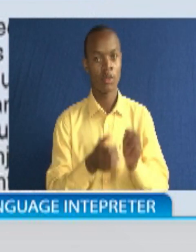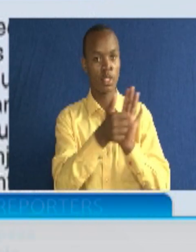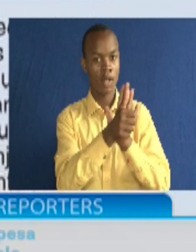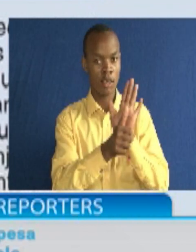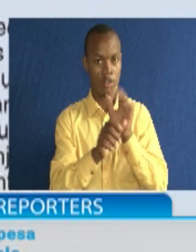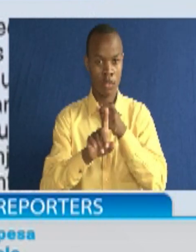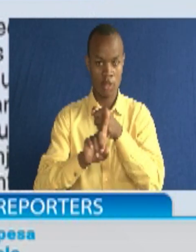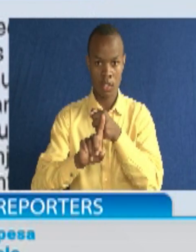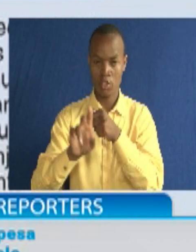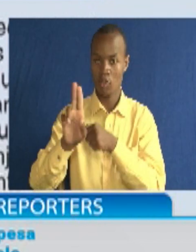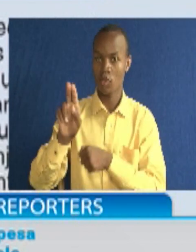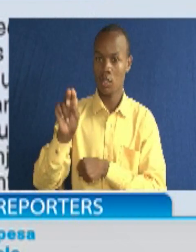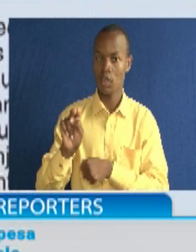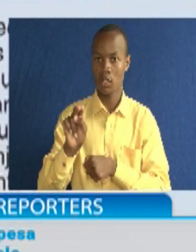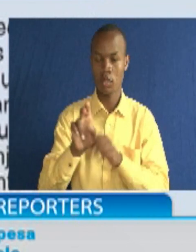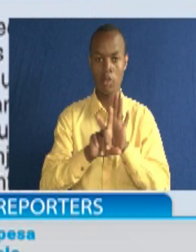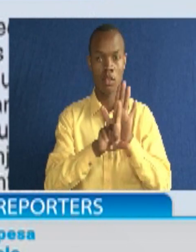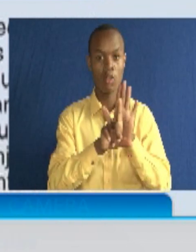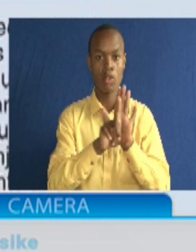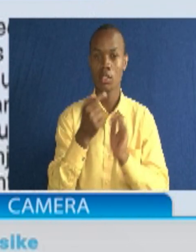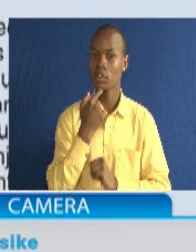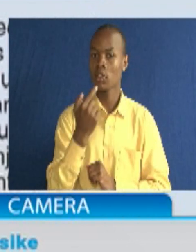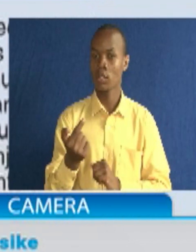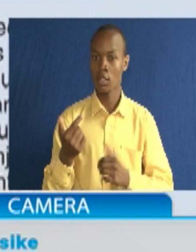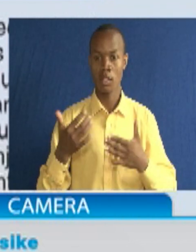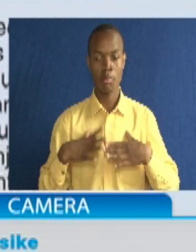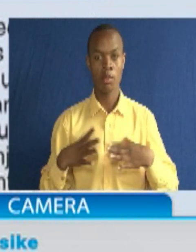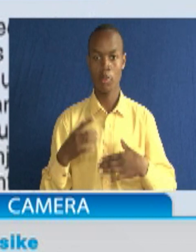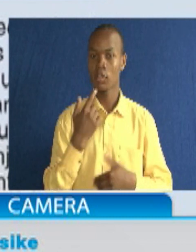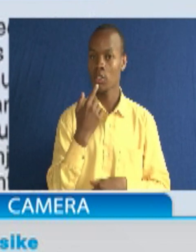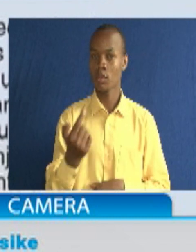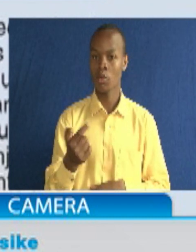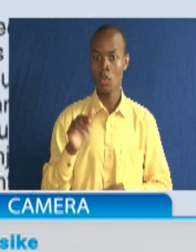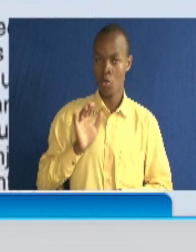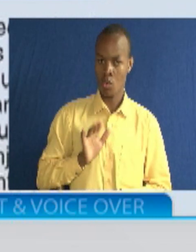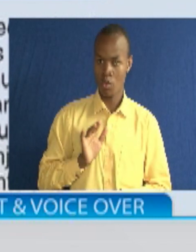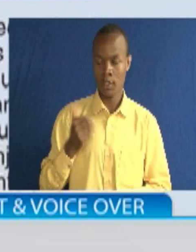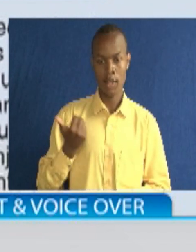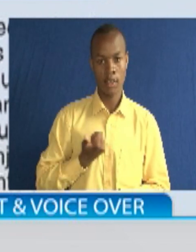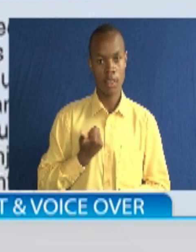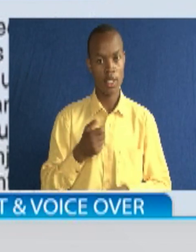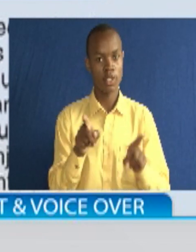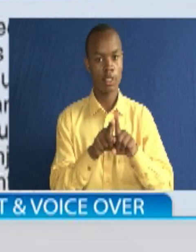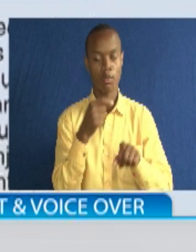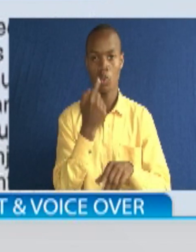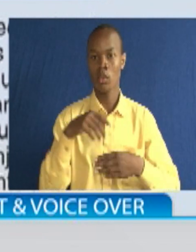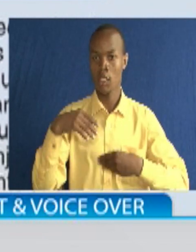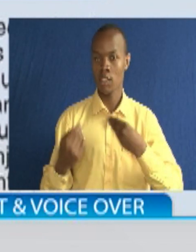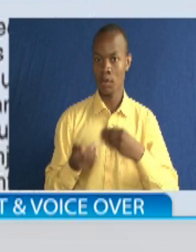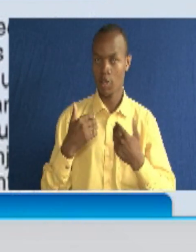states that state parties recognize that women and girls with disabilities are subject to multiple